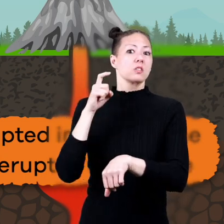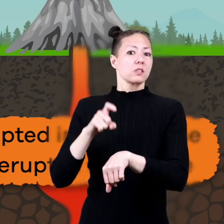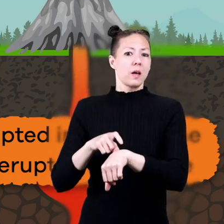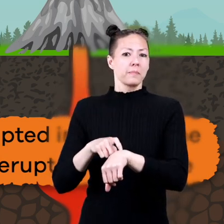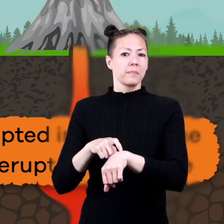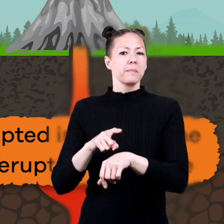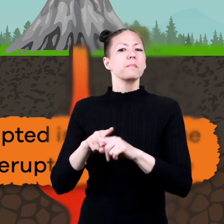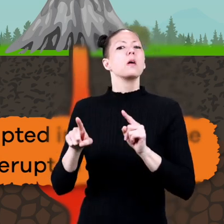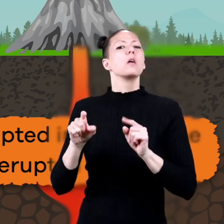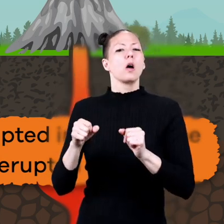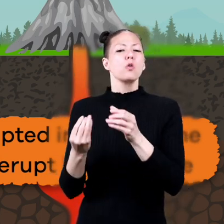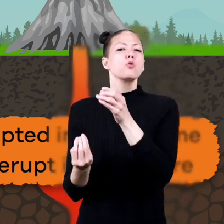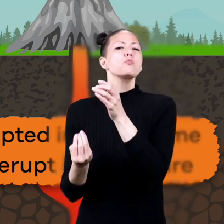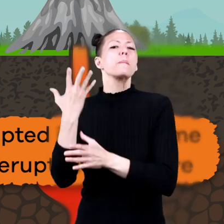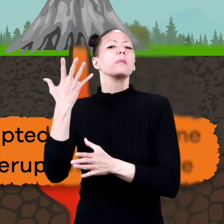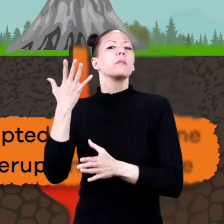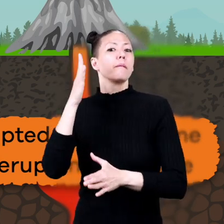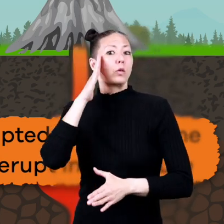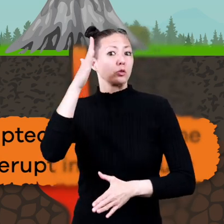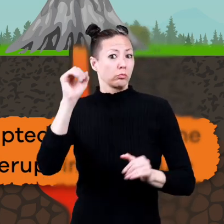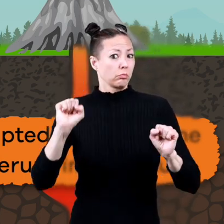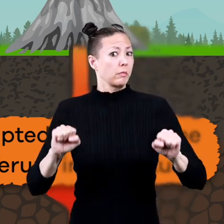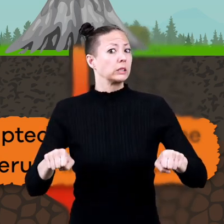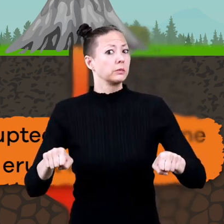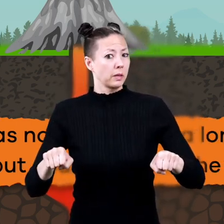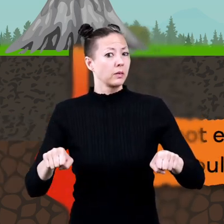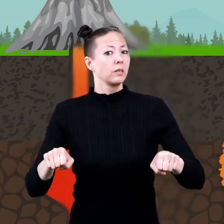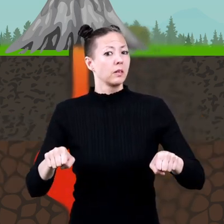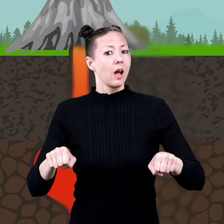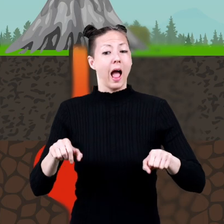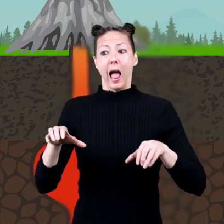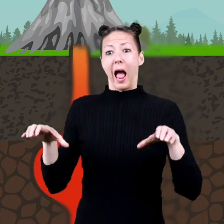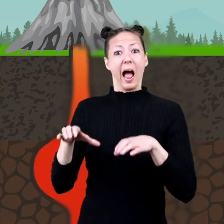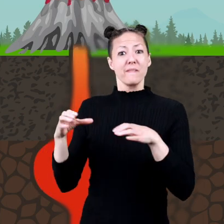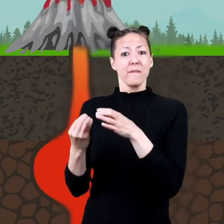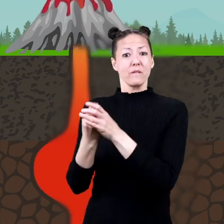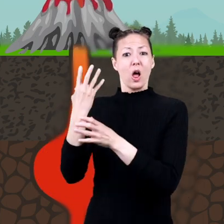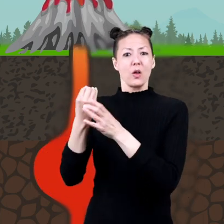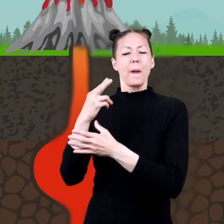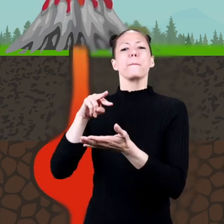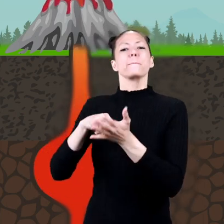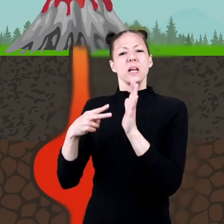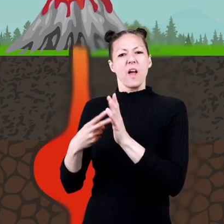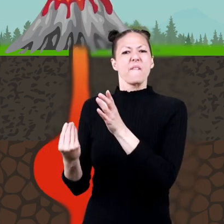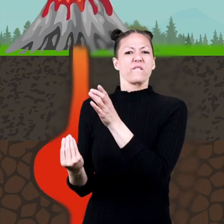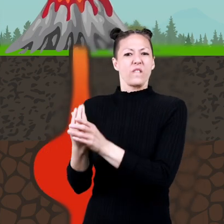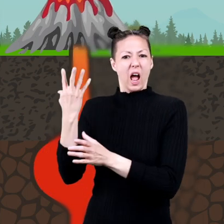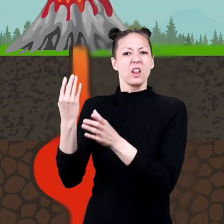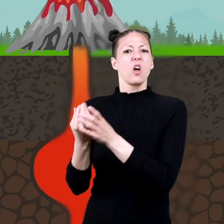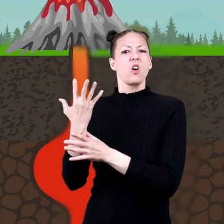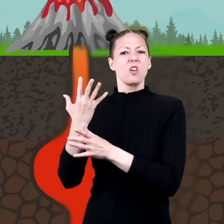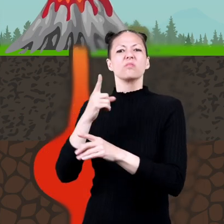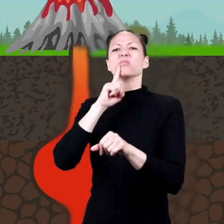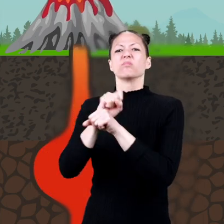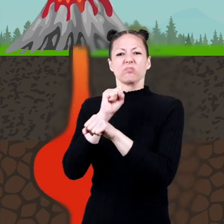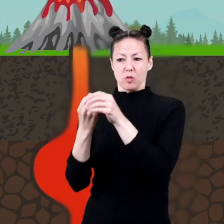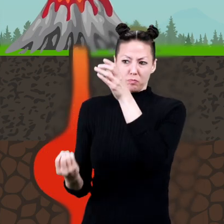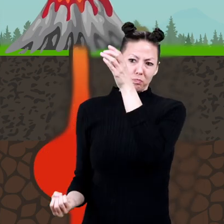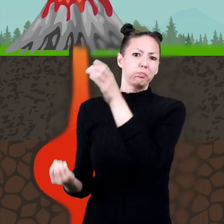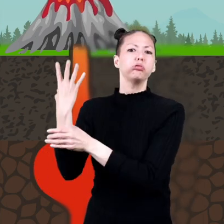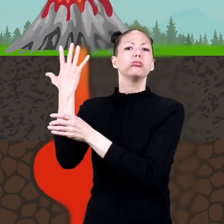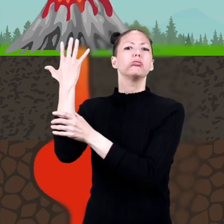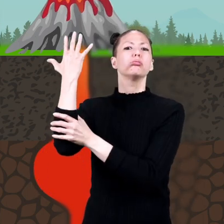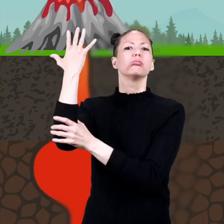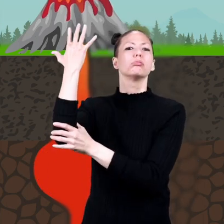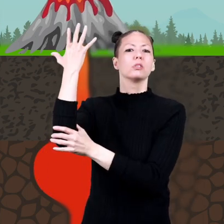time but it could erupt in the future and an active volcano volcano is a volcano that has